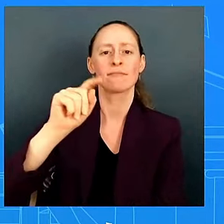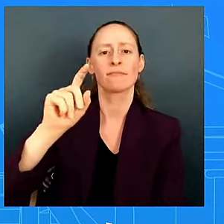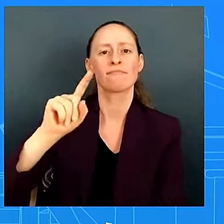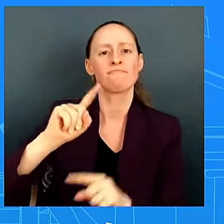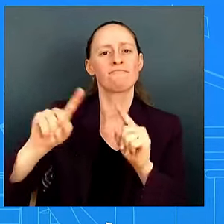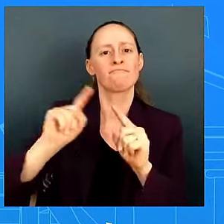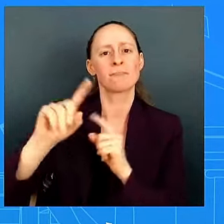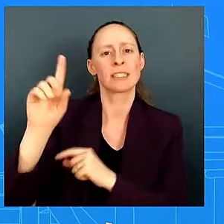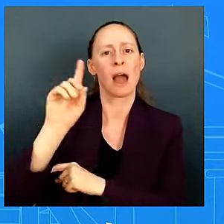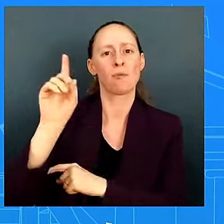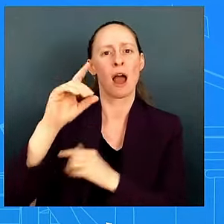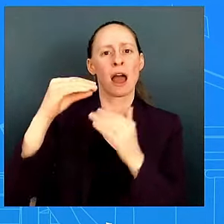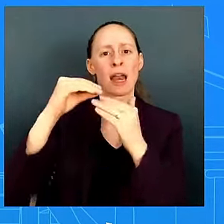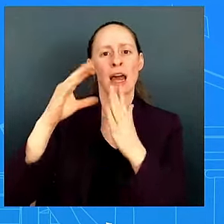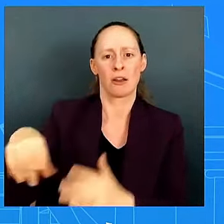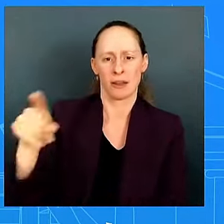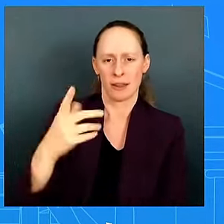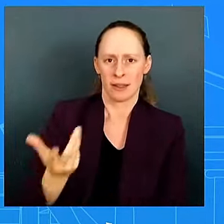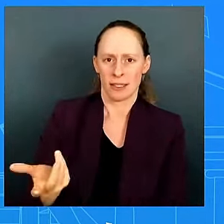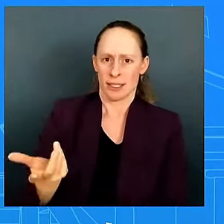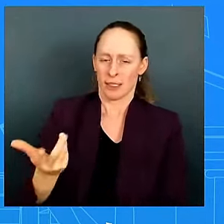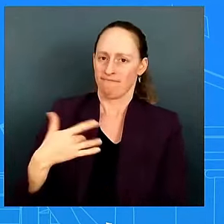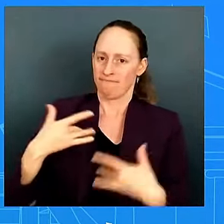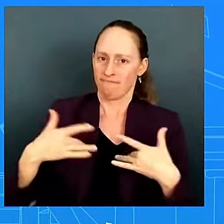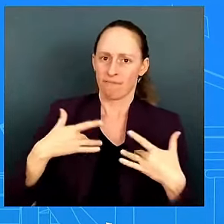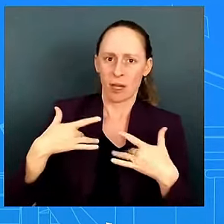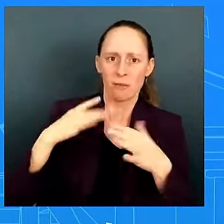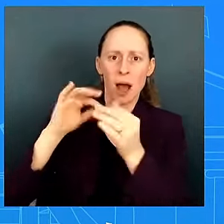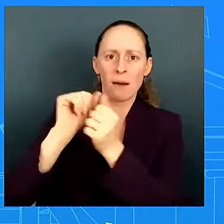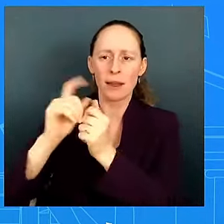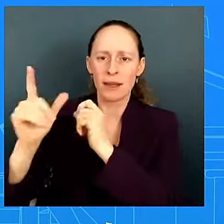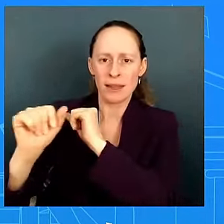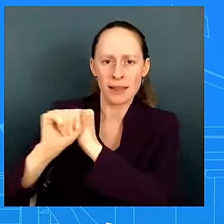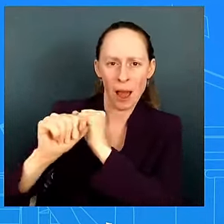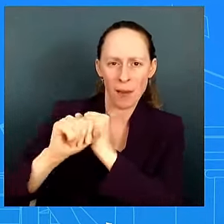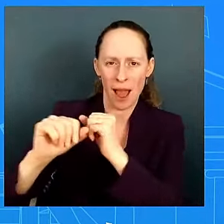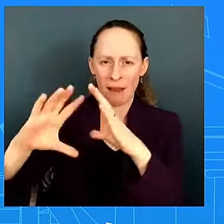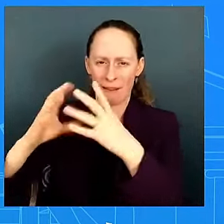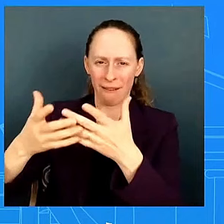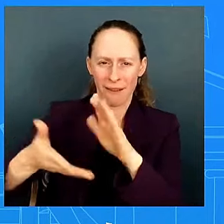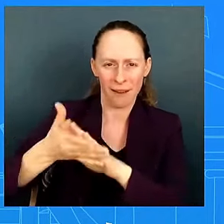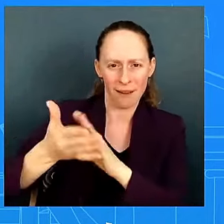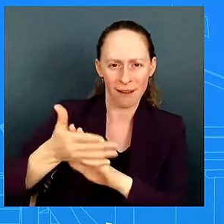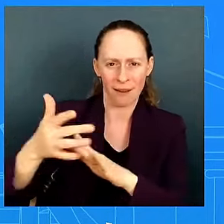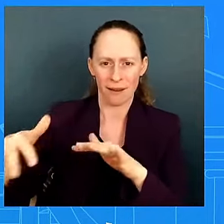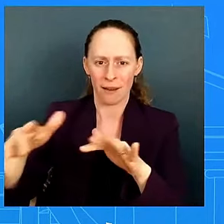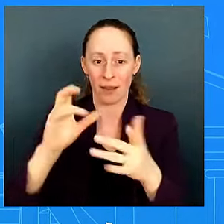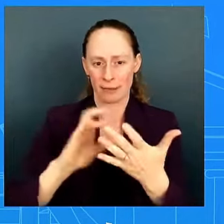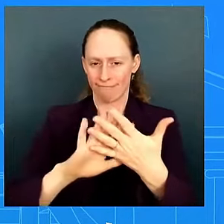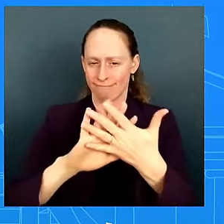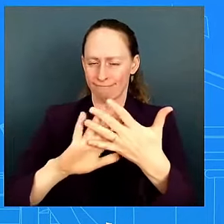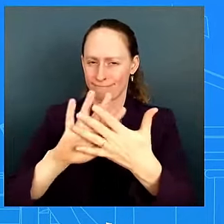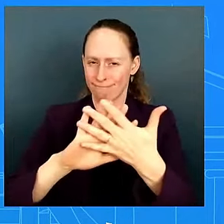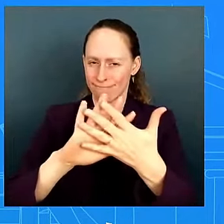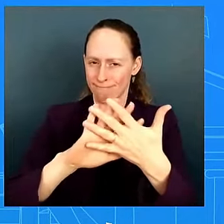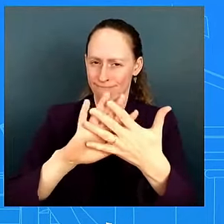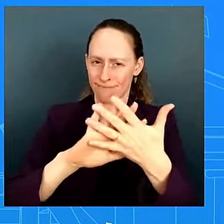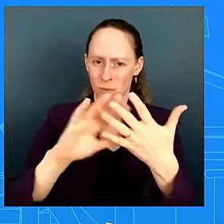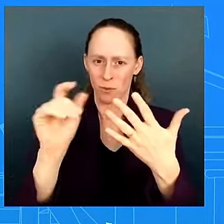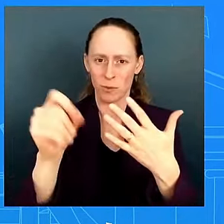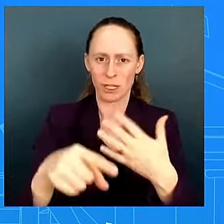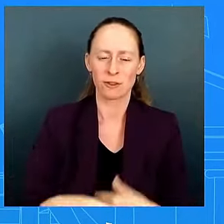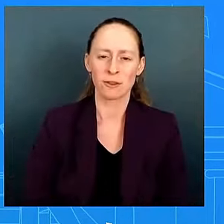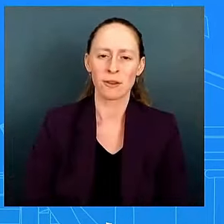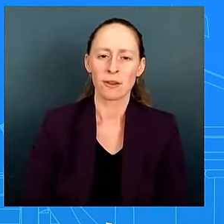shielding him away from impromptu settings and denying excuse me until last week that there had really been any age-related